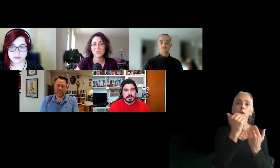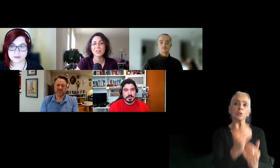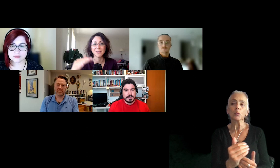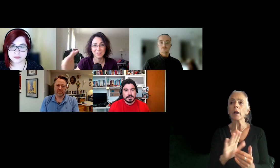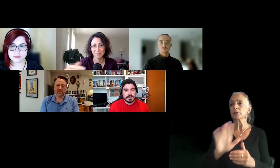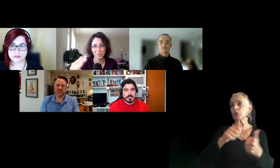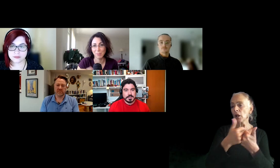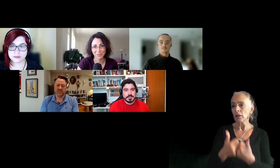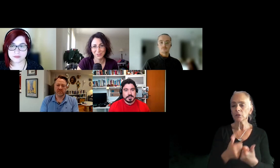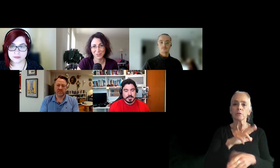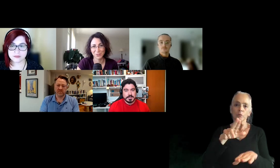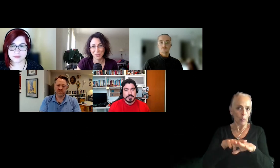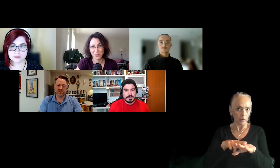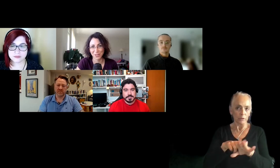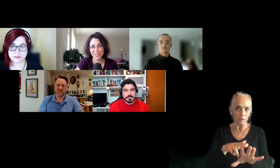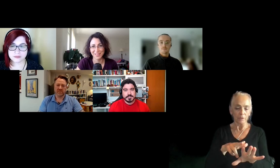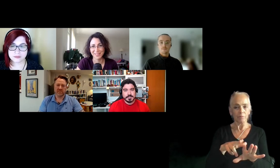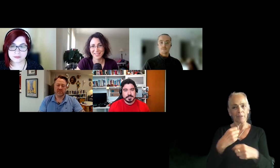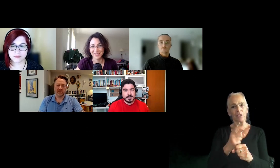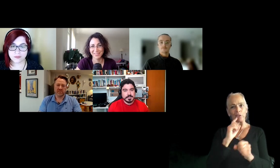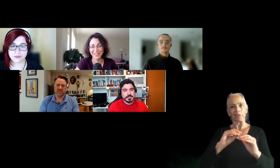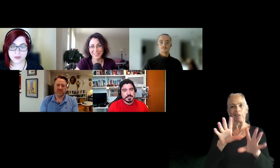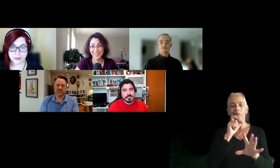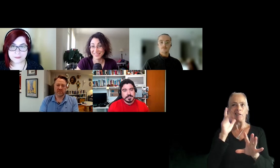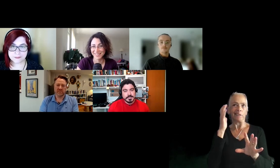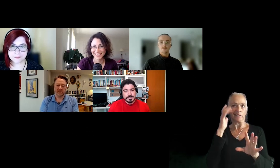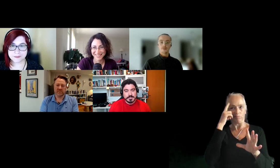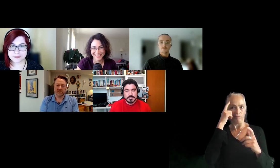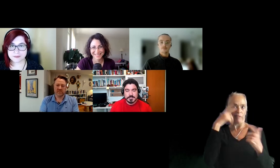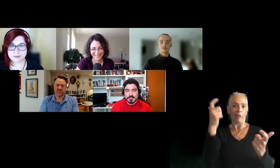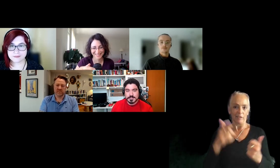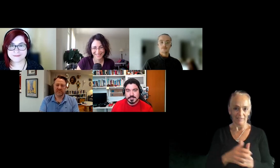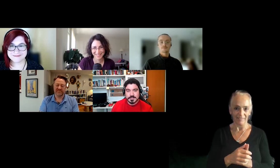challenges and blah, blah, blah, just to make sure that it doesn't sound arrogant.